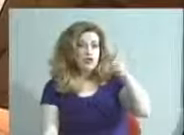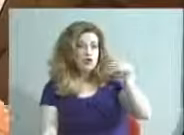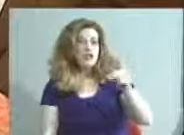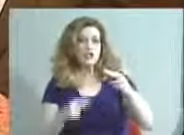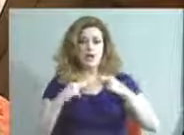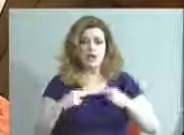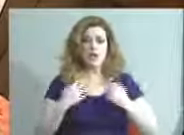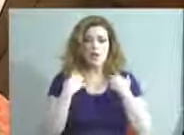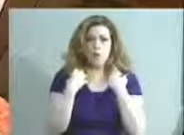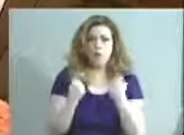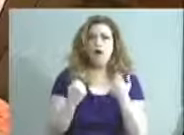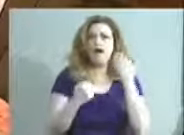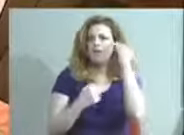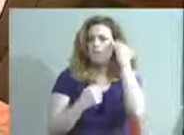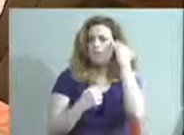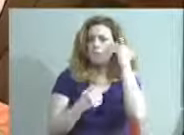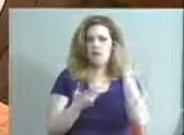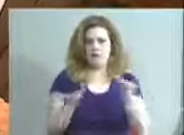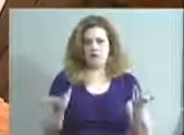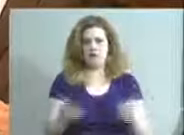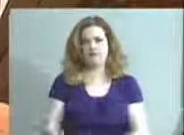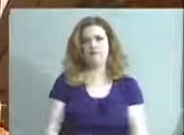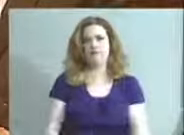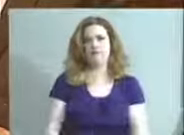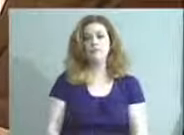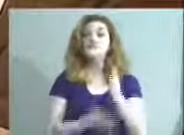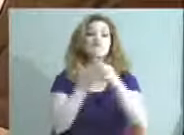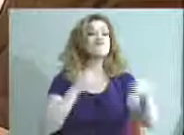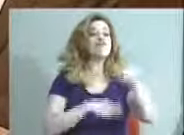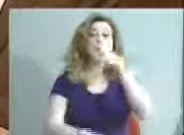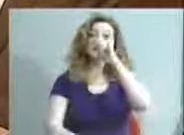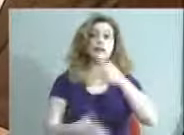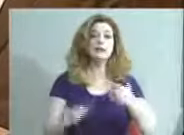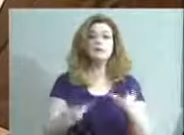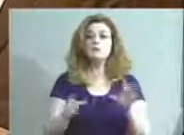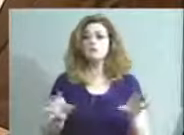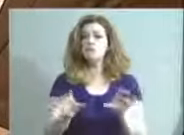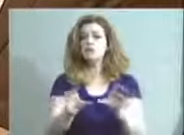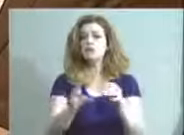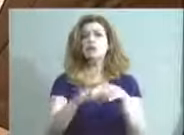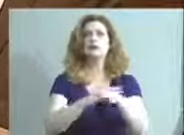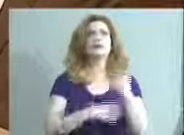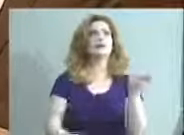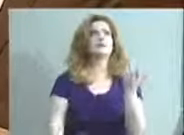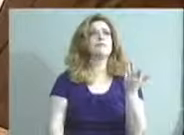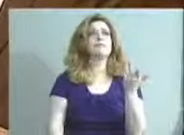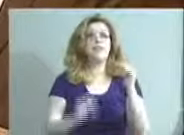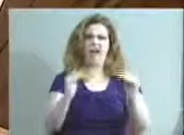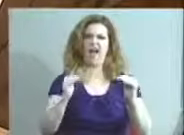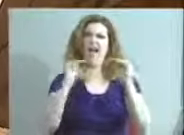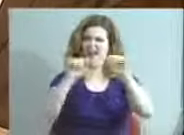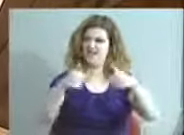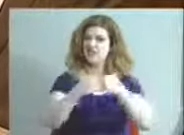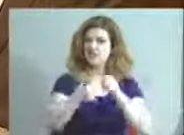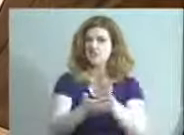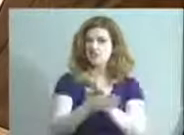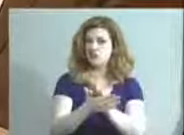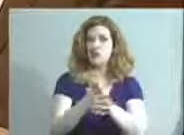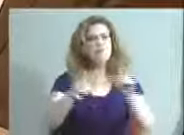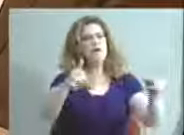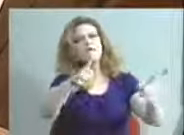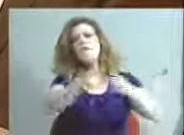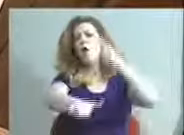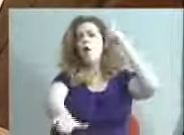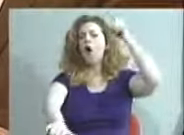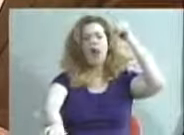we're teaching them about mindfulness. So for some of the kids, and we're doing this in high-challenge schools, it's the first time